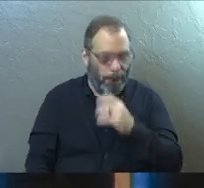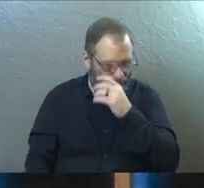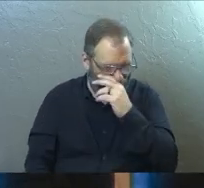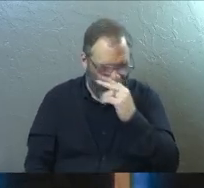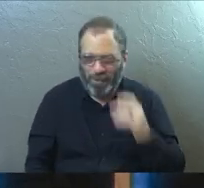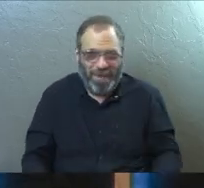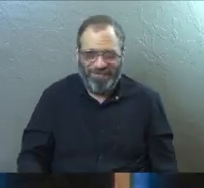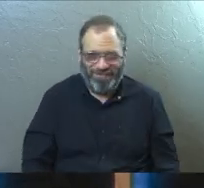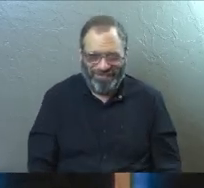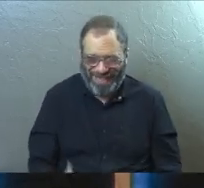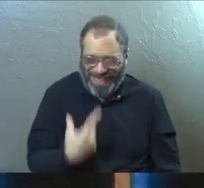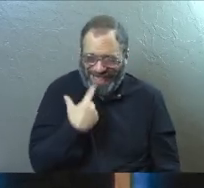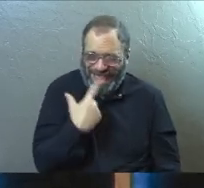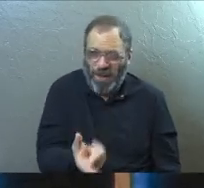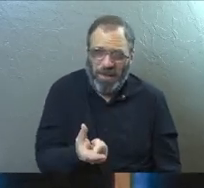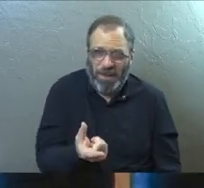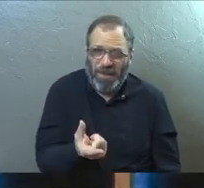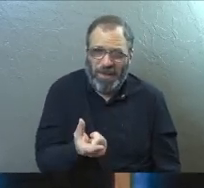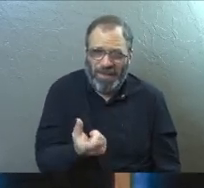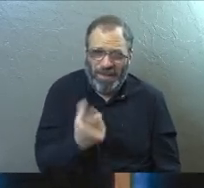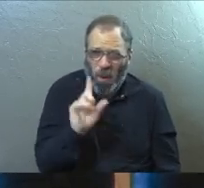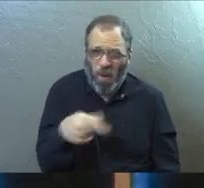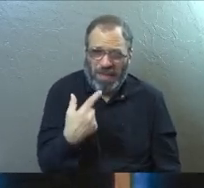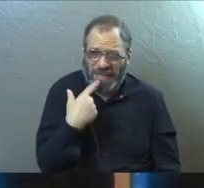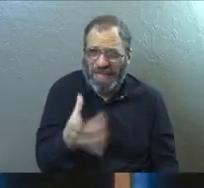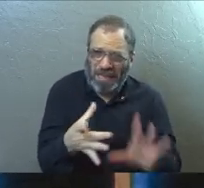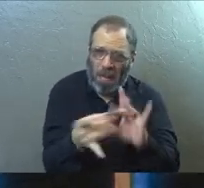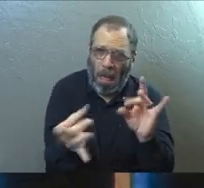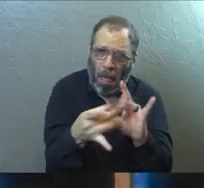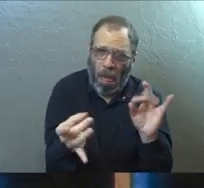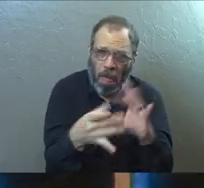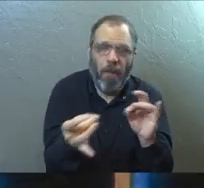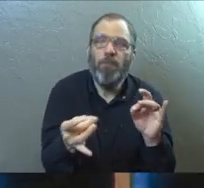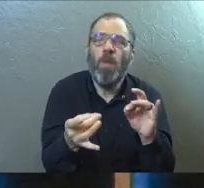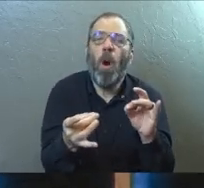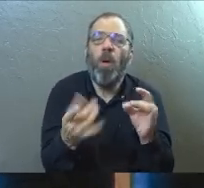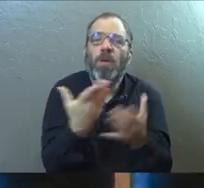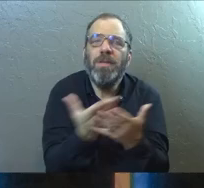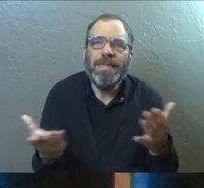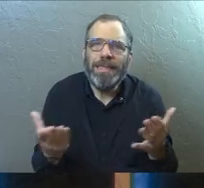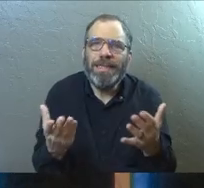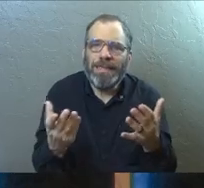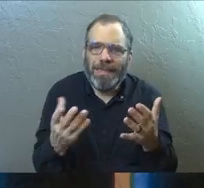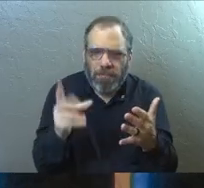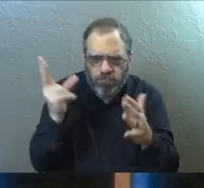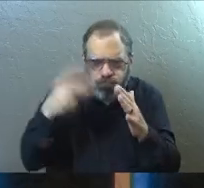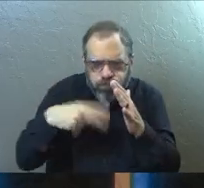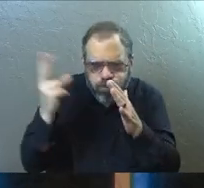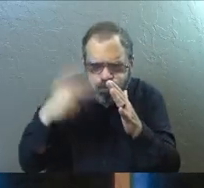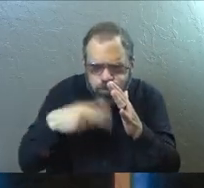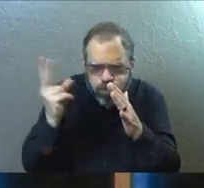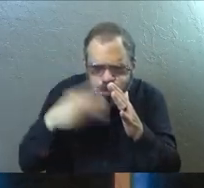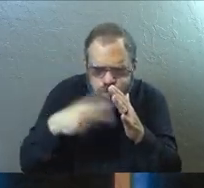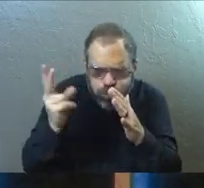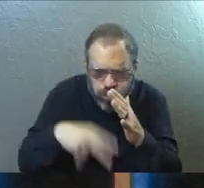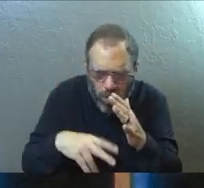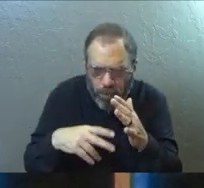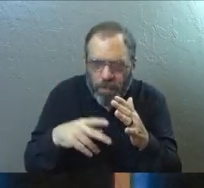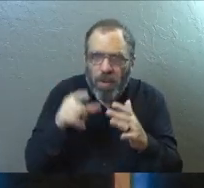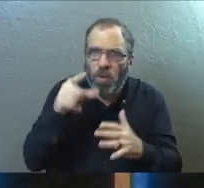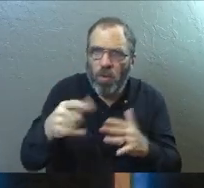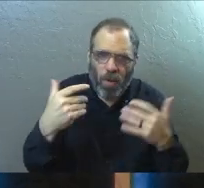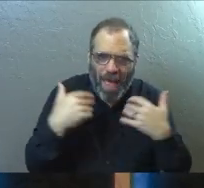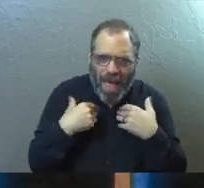But I'm not just going to say those things to you. What I'm saying is there's resources where you can delve deeply into any of those areas